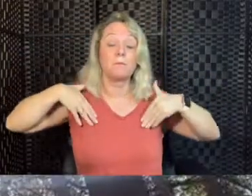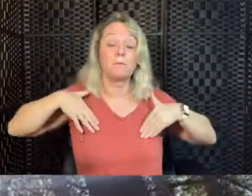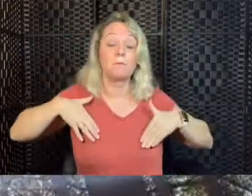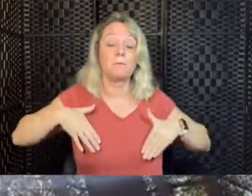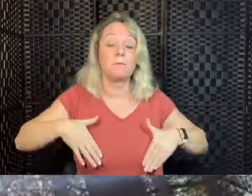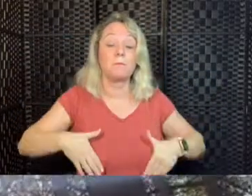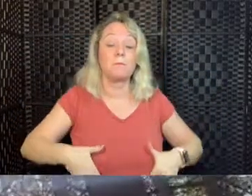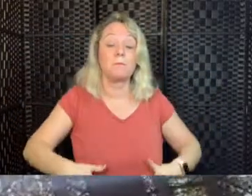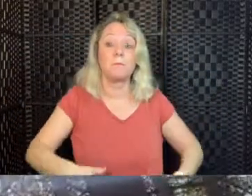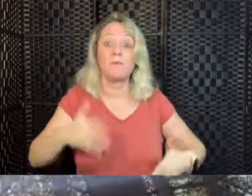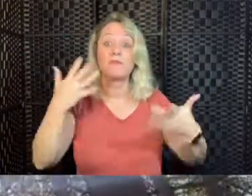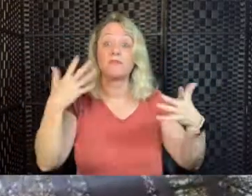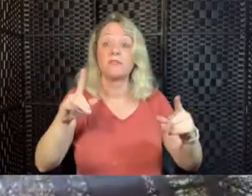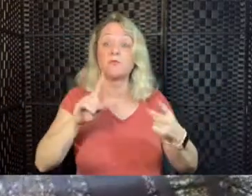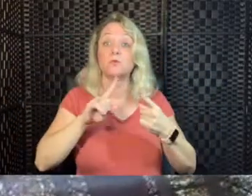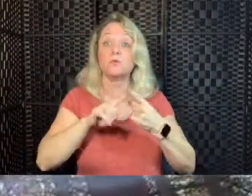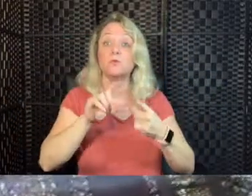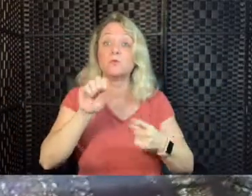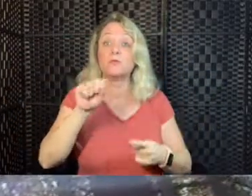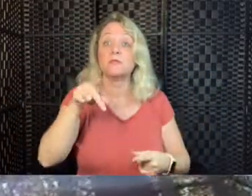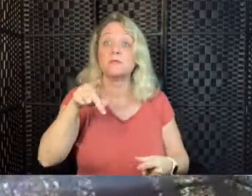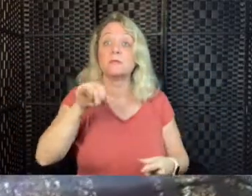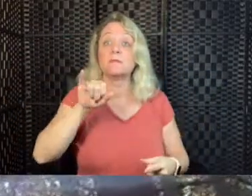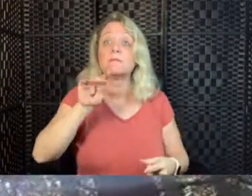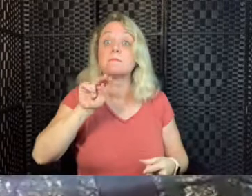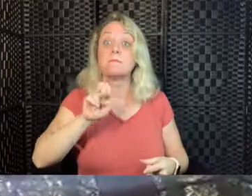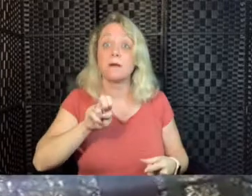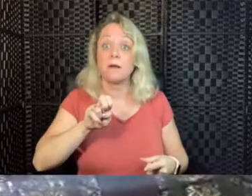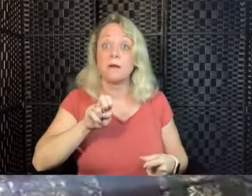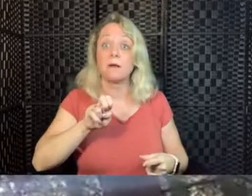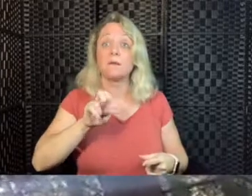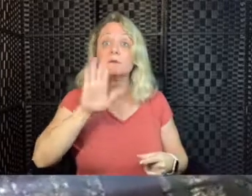Breath in to the top of the head.